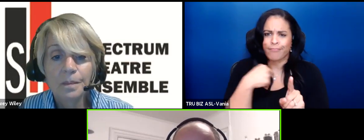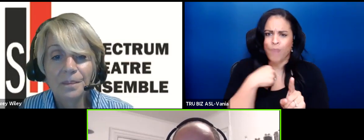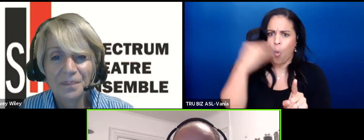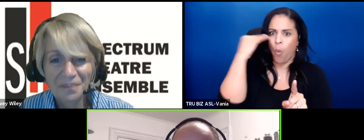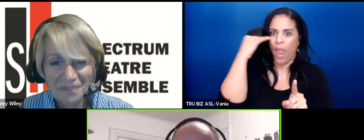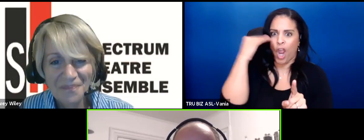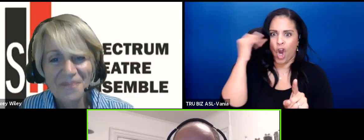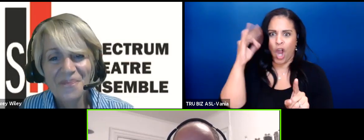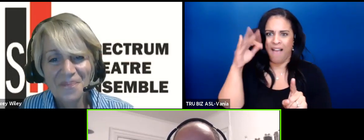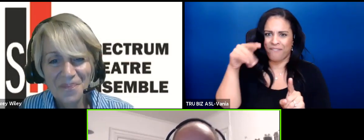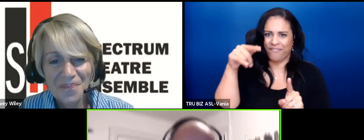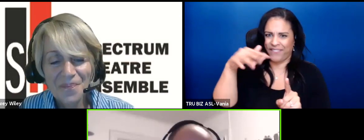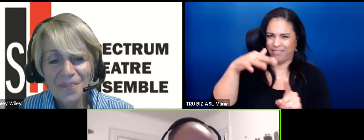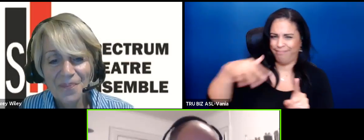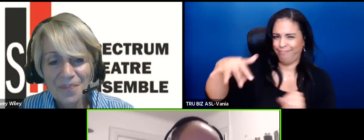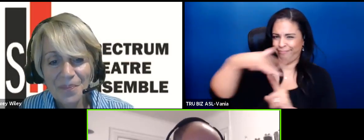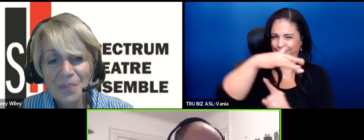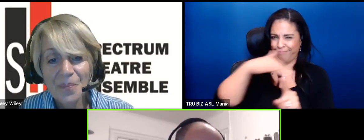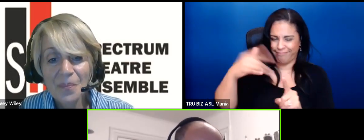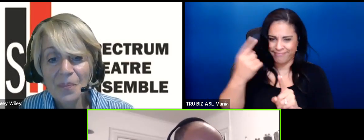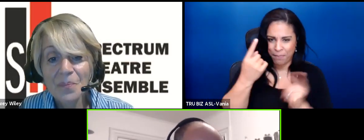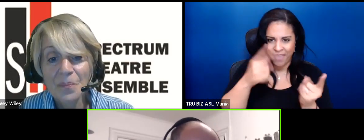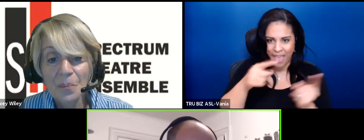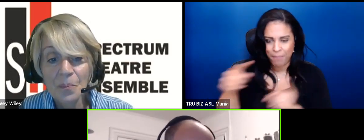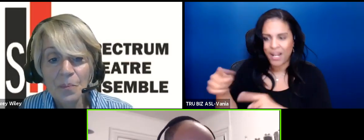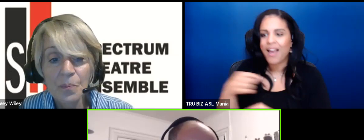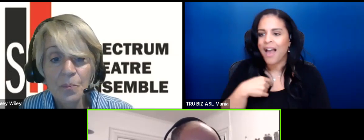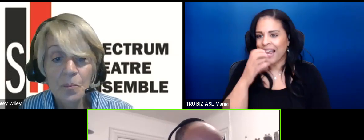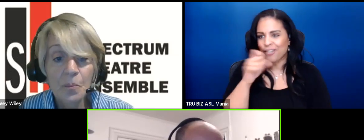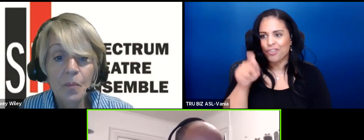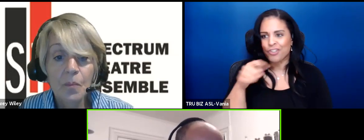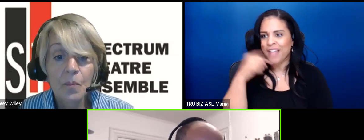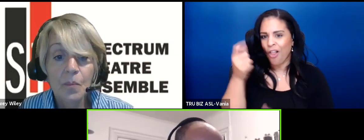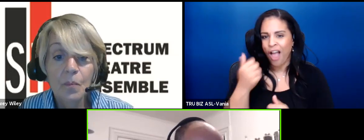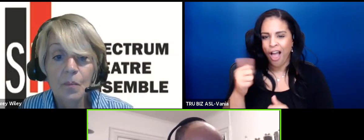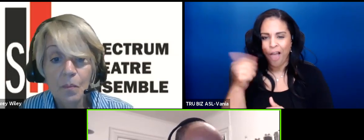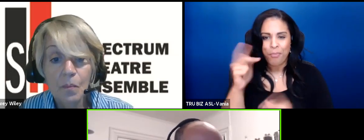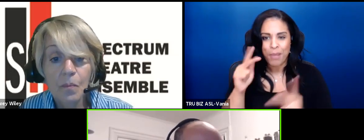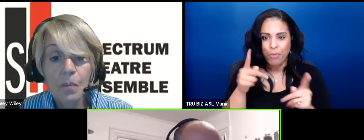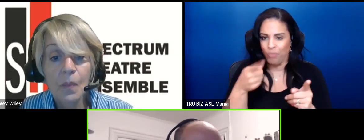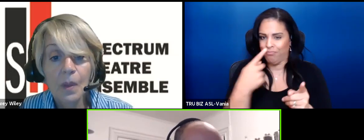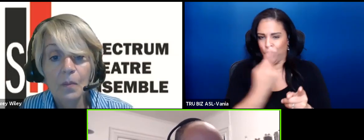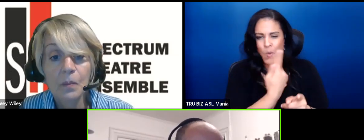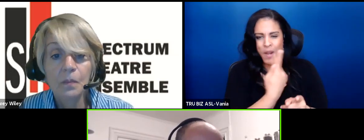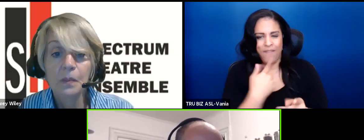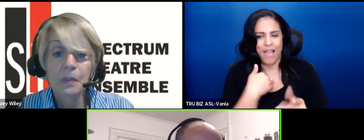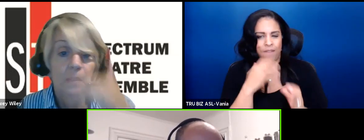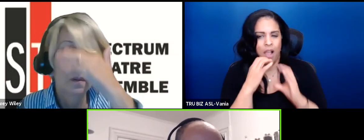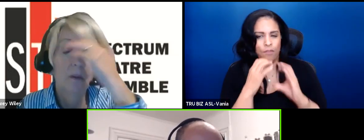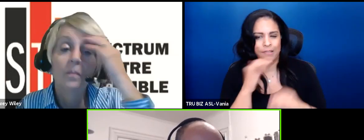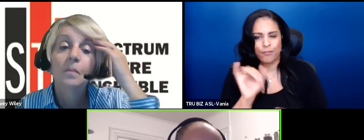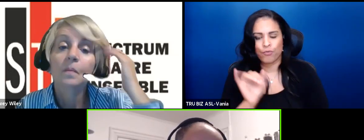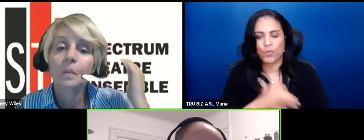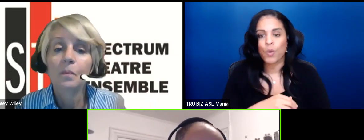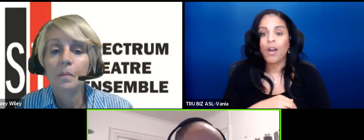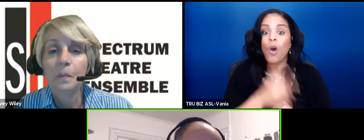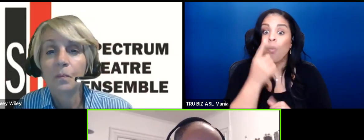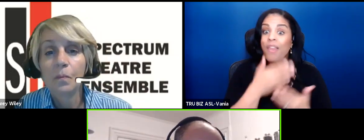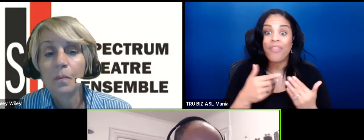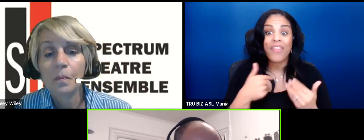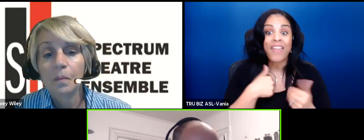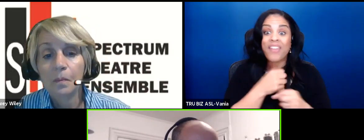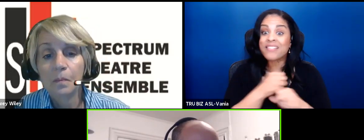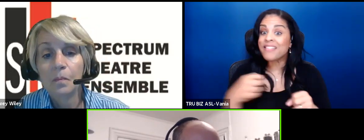much that's going down um you know I I guess I should tell other people because you and I have had conversations about this but one of the things that saved me